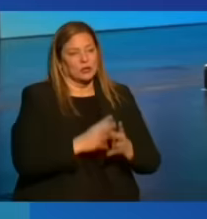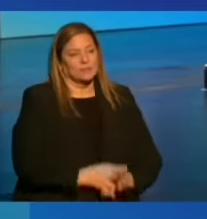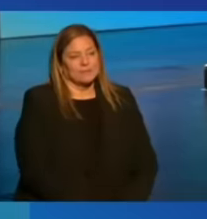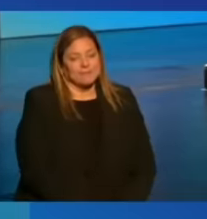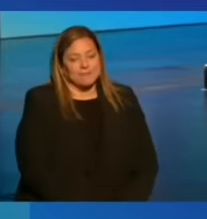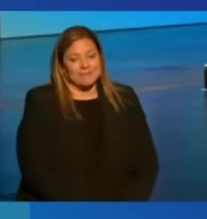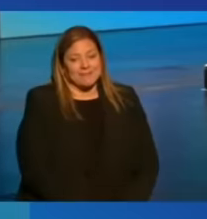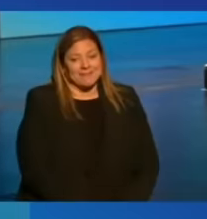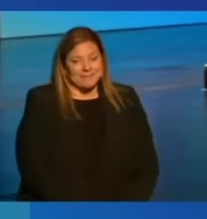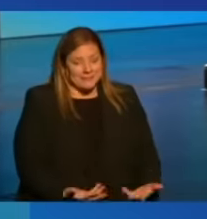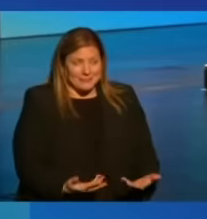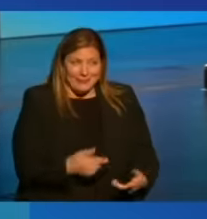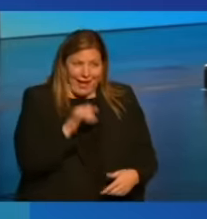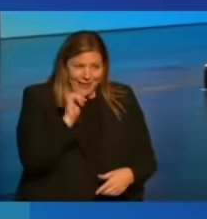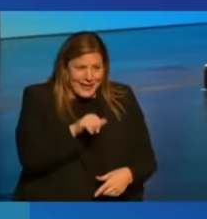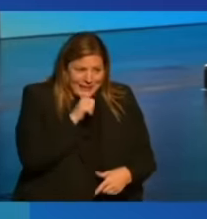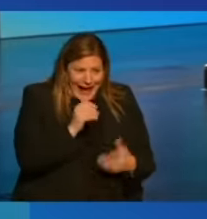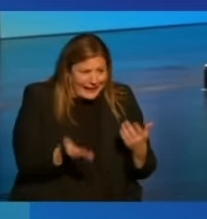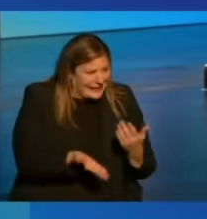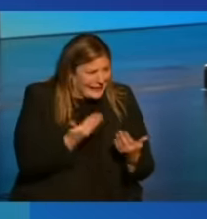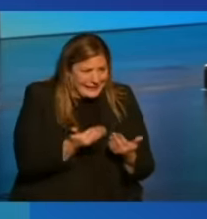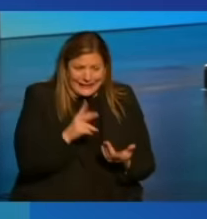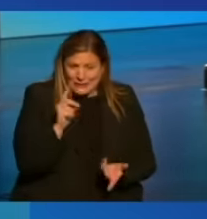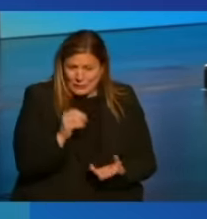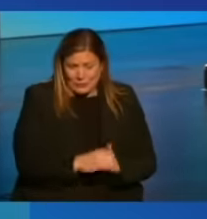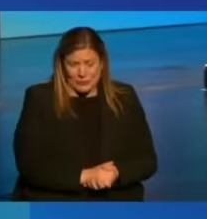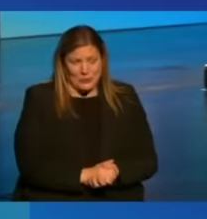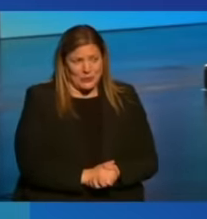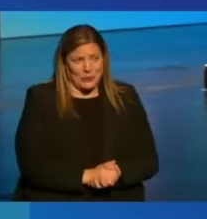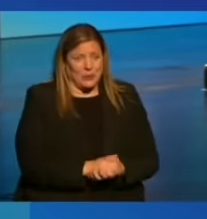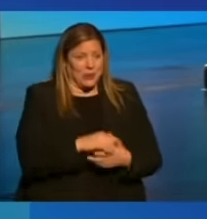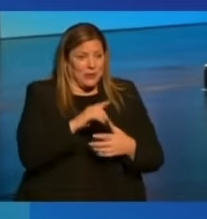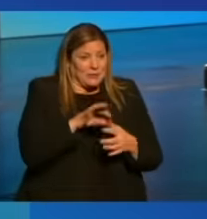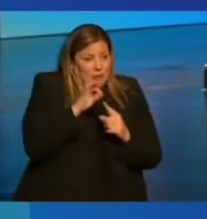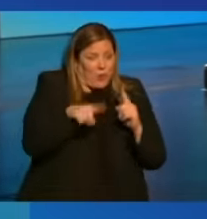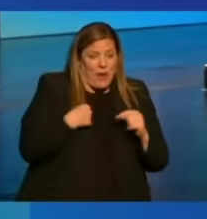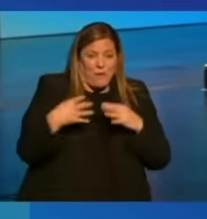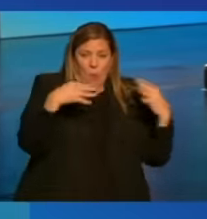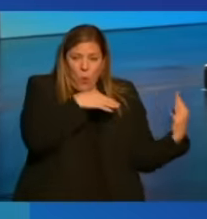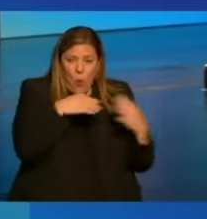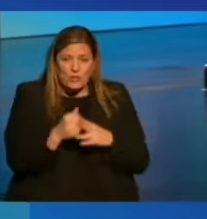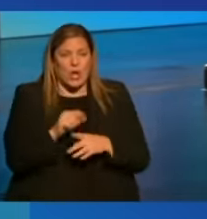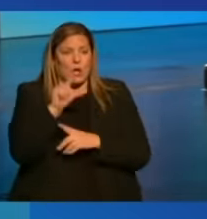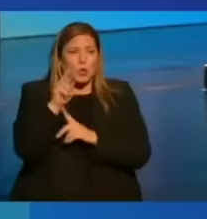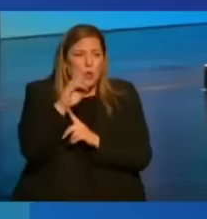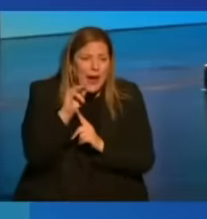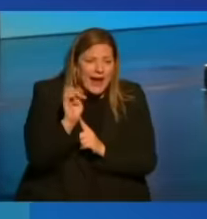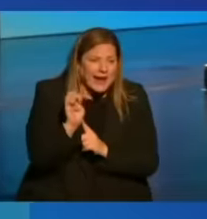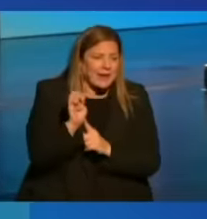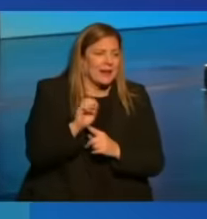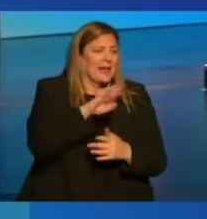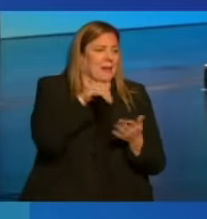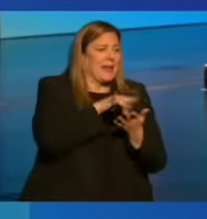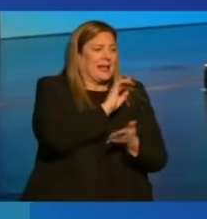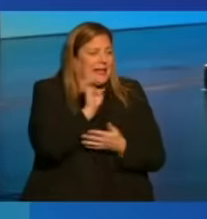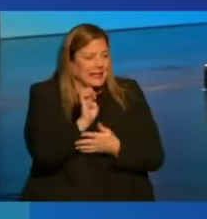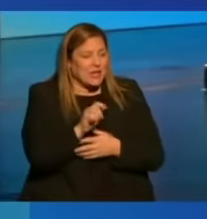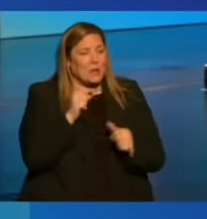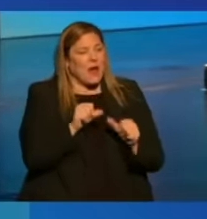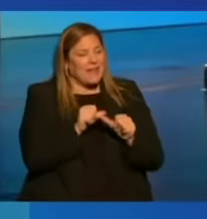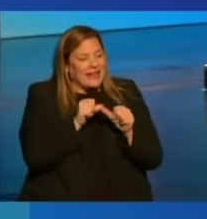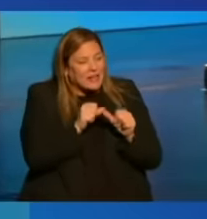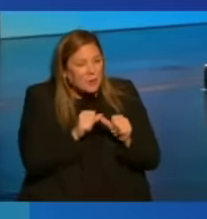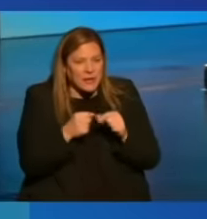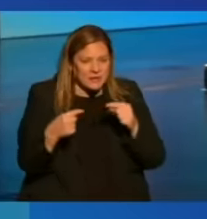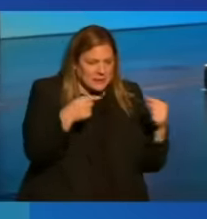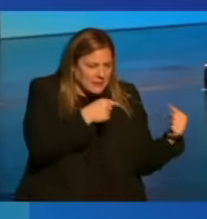And, of course, that is not easy to do when we've got wars in Ukraine, in the Middle East, and you've got increasing hostility